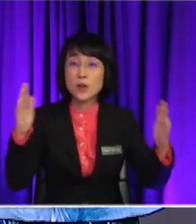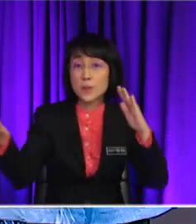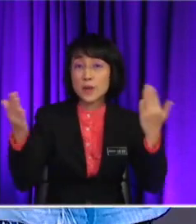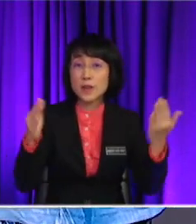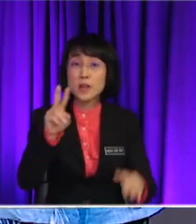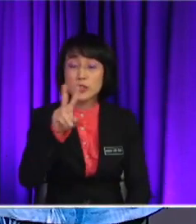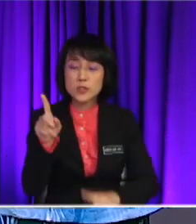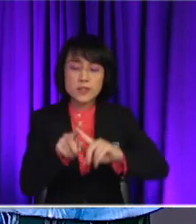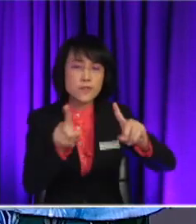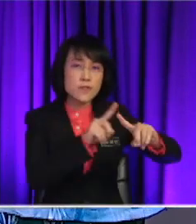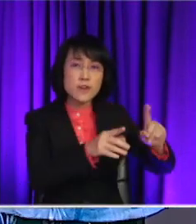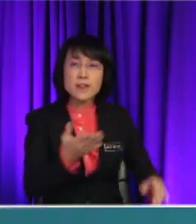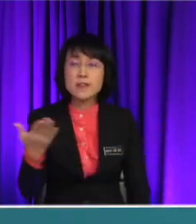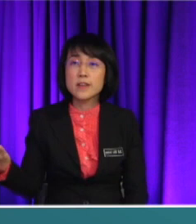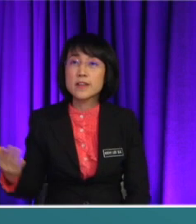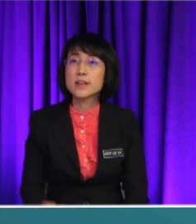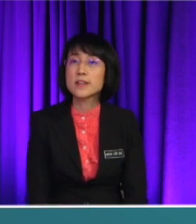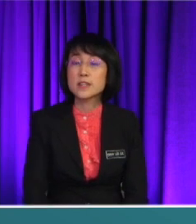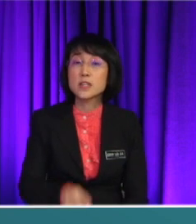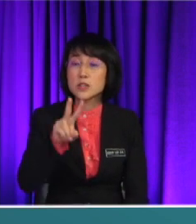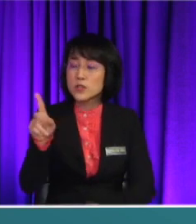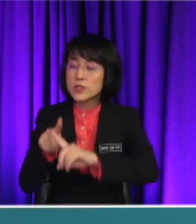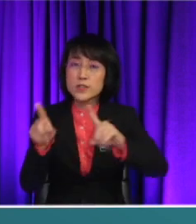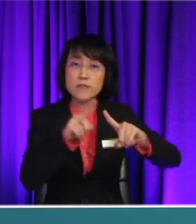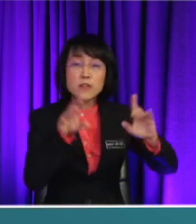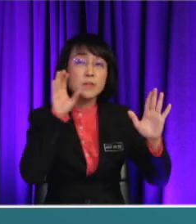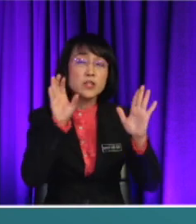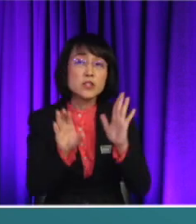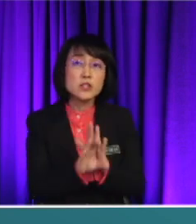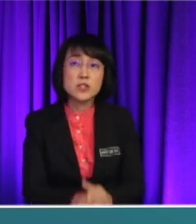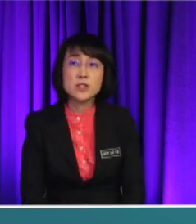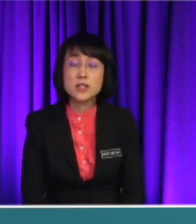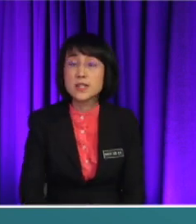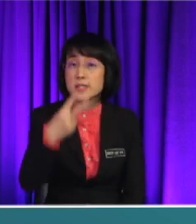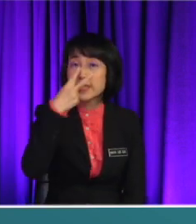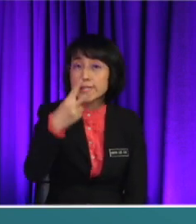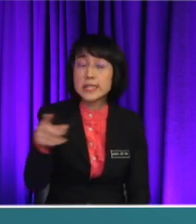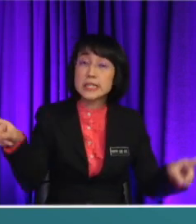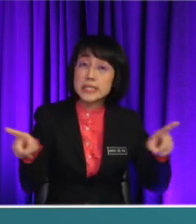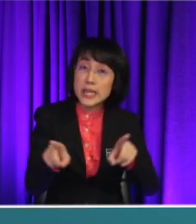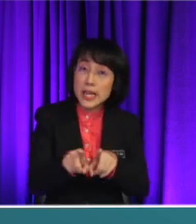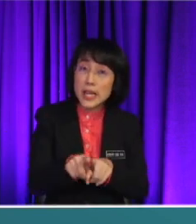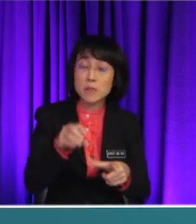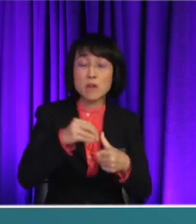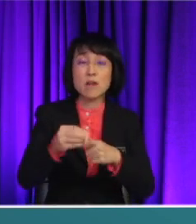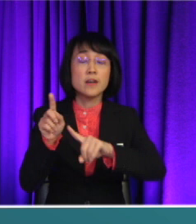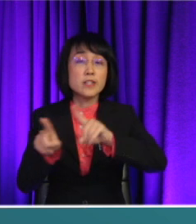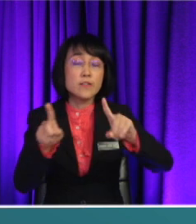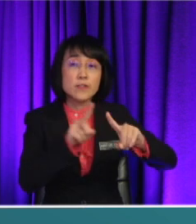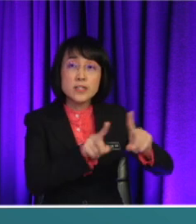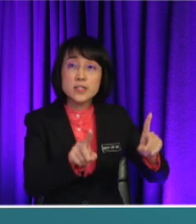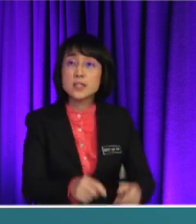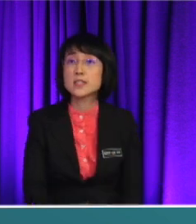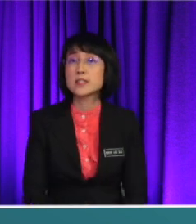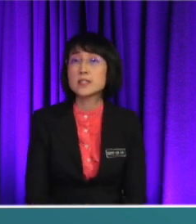different things, right? Like just now, two different pictures, we always look for similarities or differences between them.